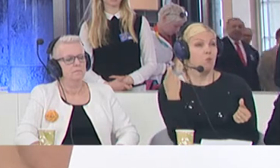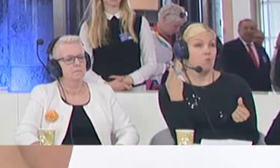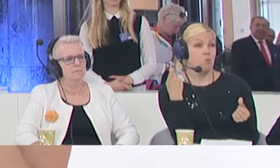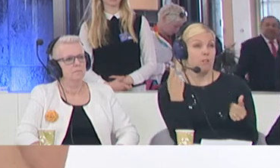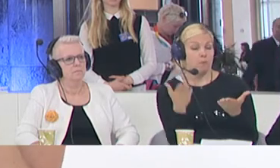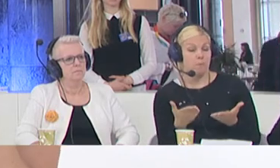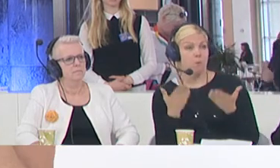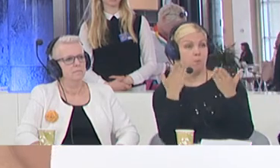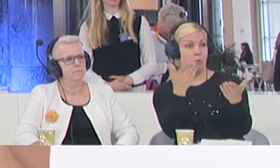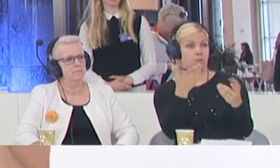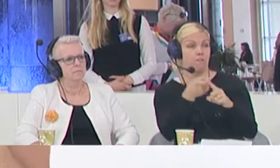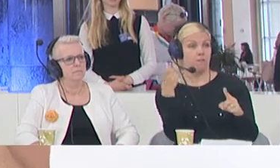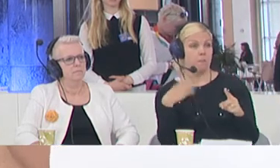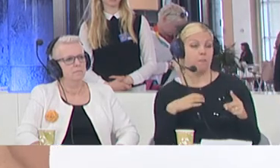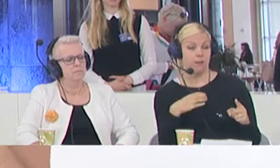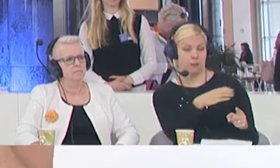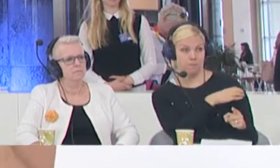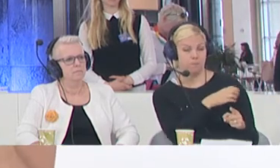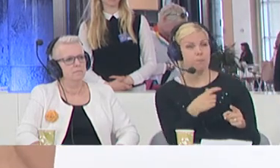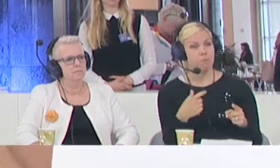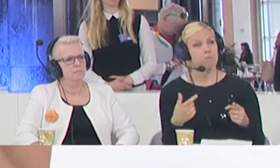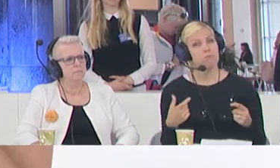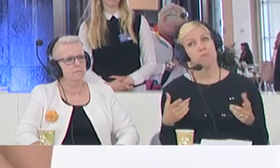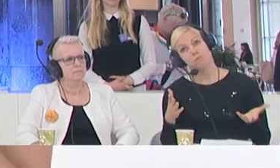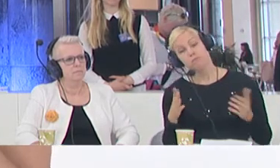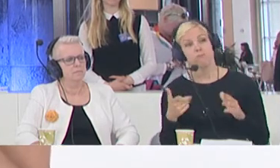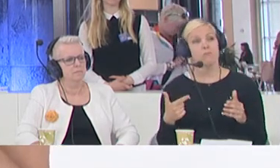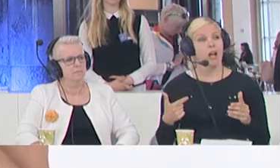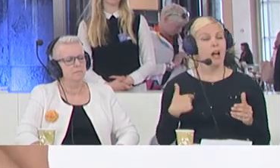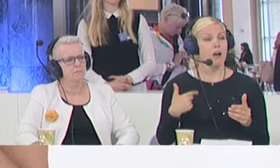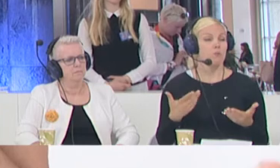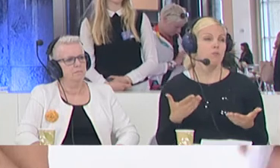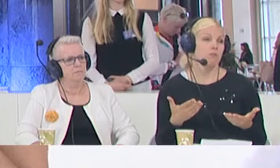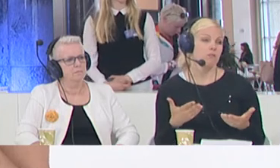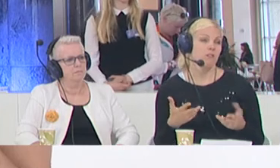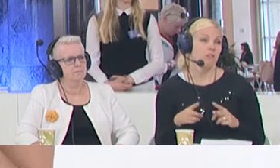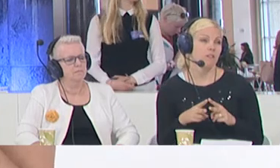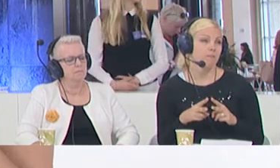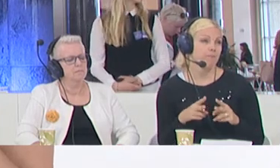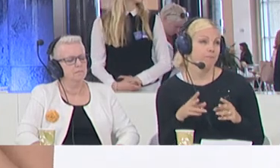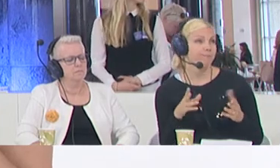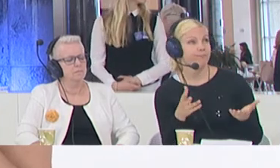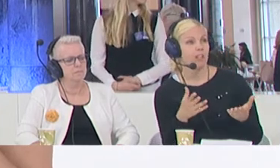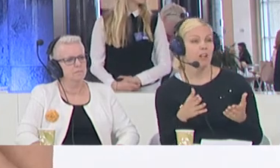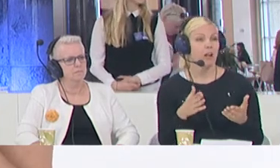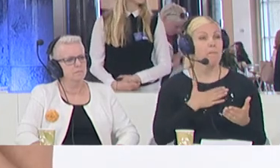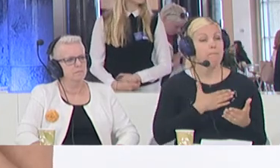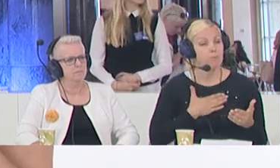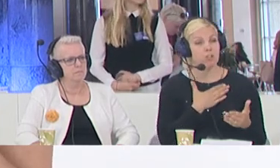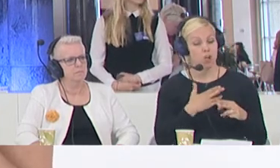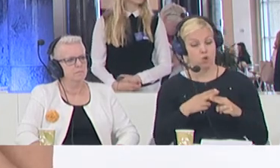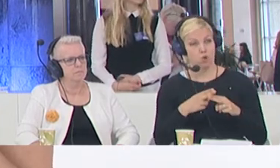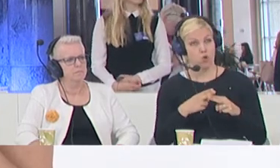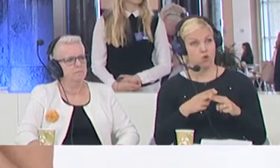distribution and the immediate or short-term measures, I think they didn't address